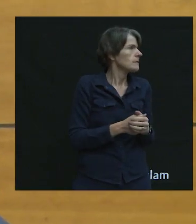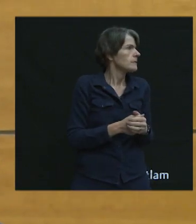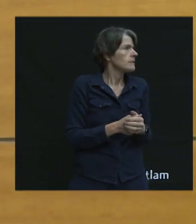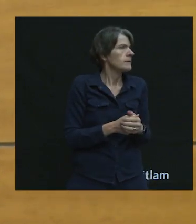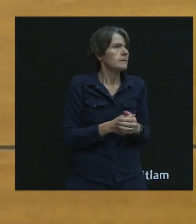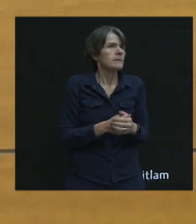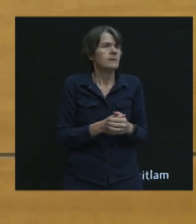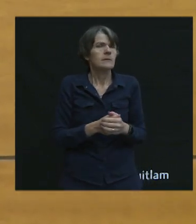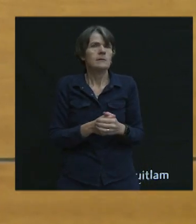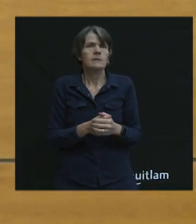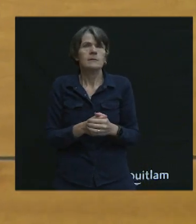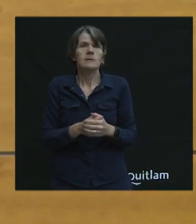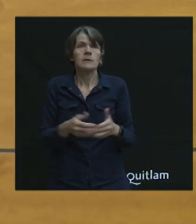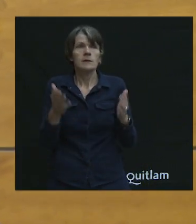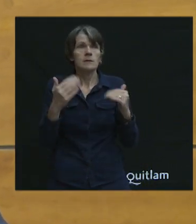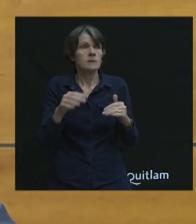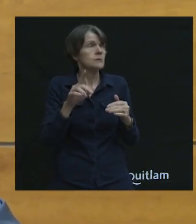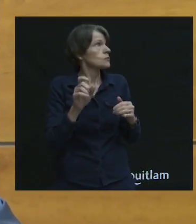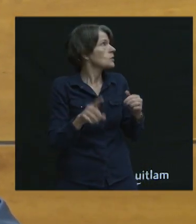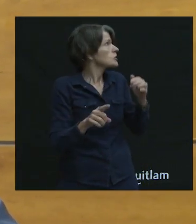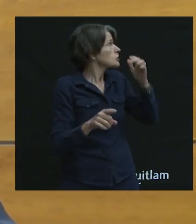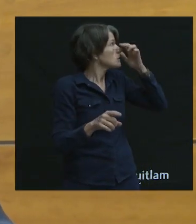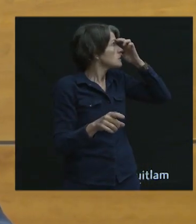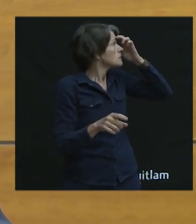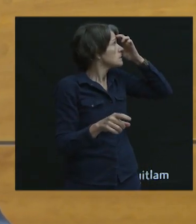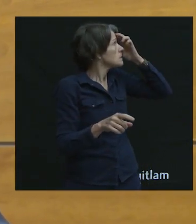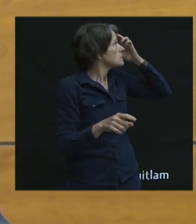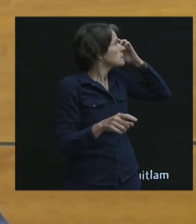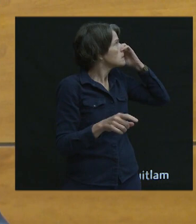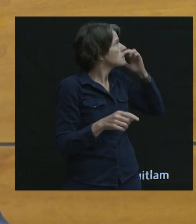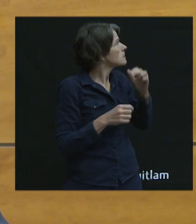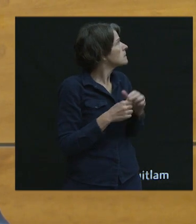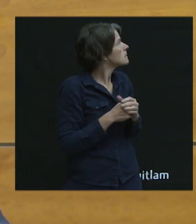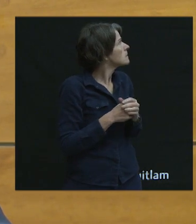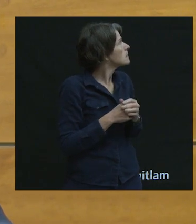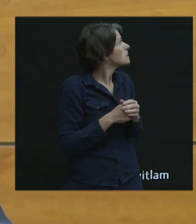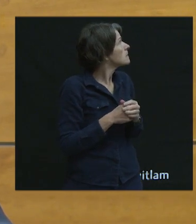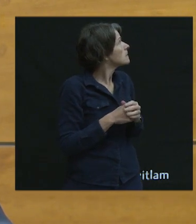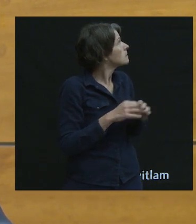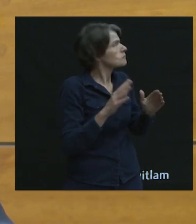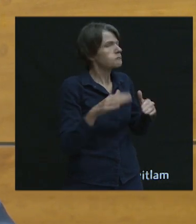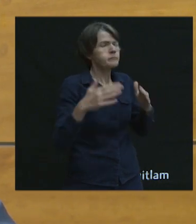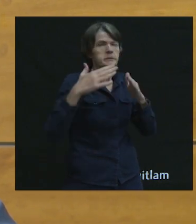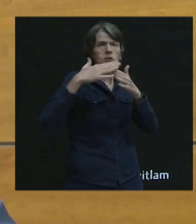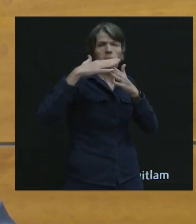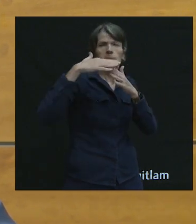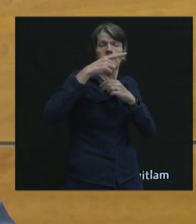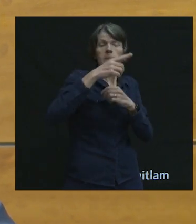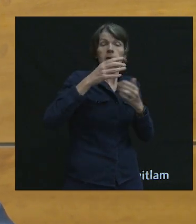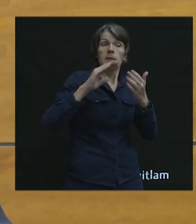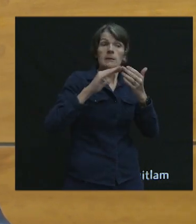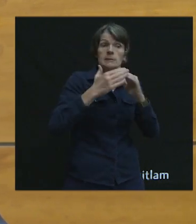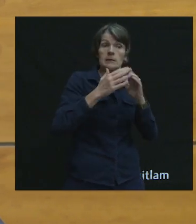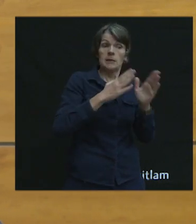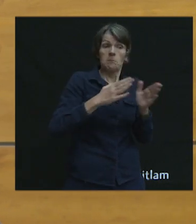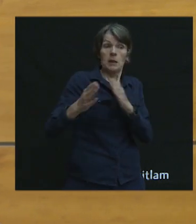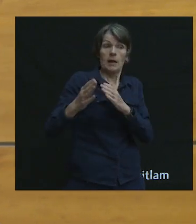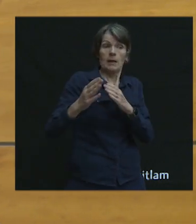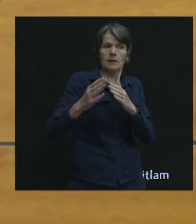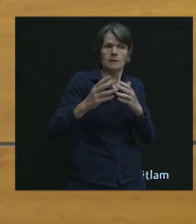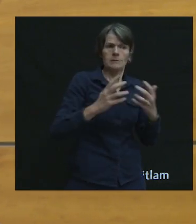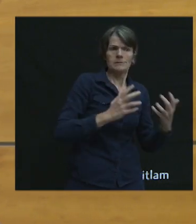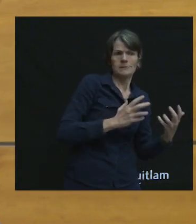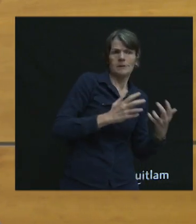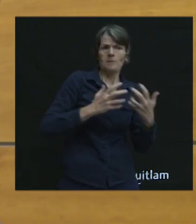So next question team is, I'll assume it's the one at the top. Is the city urban planning aligned